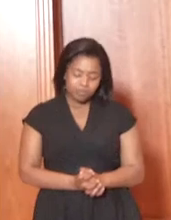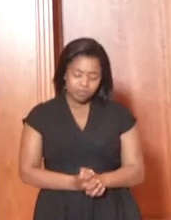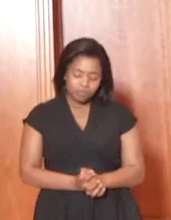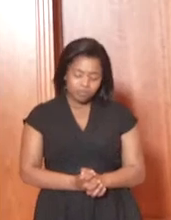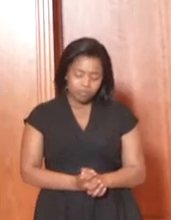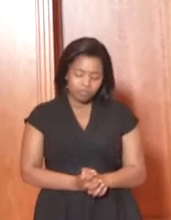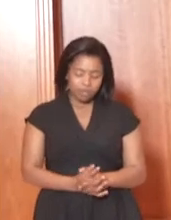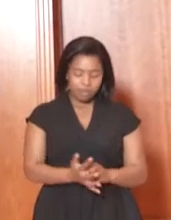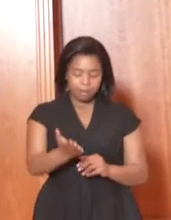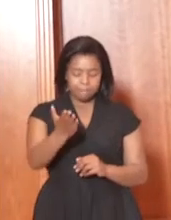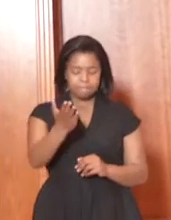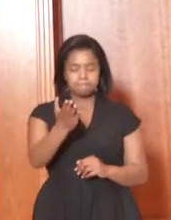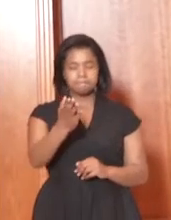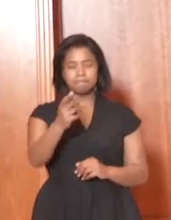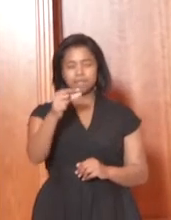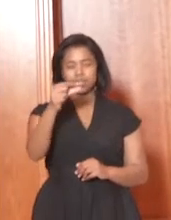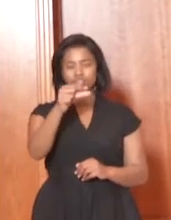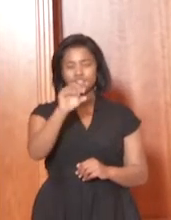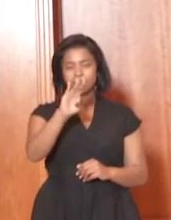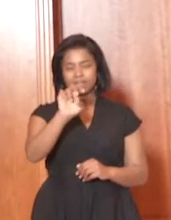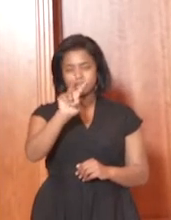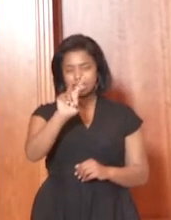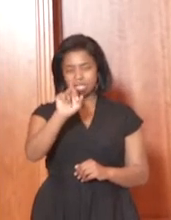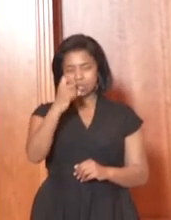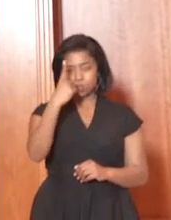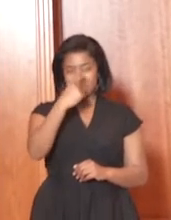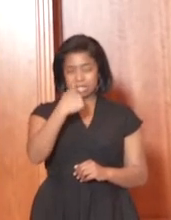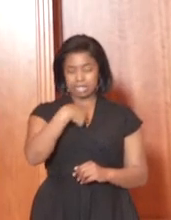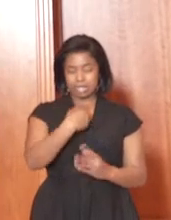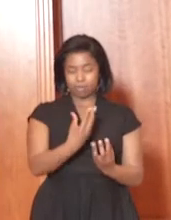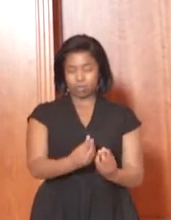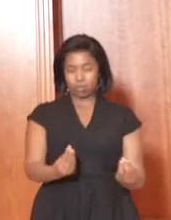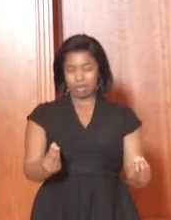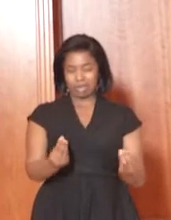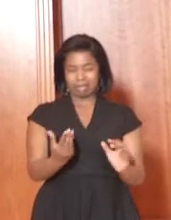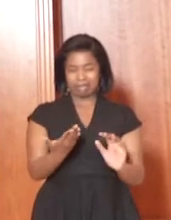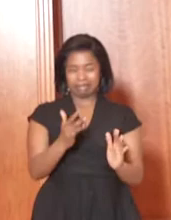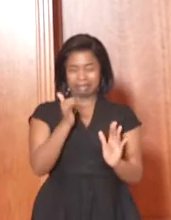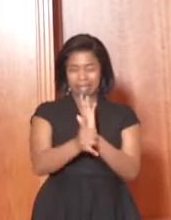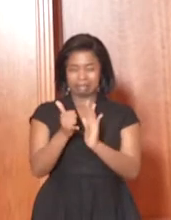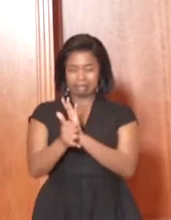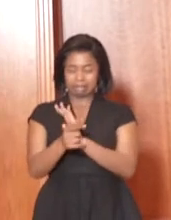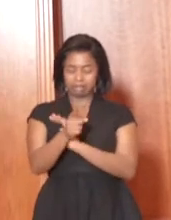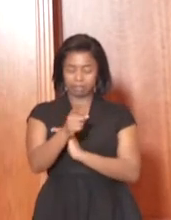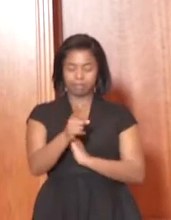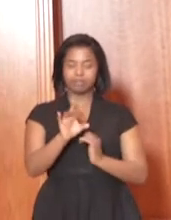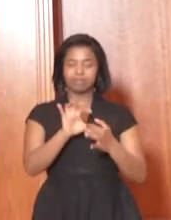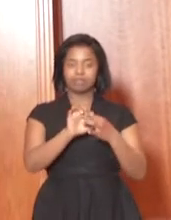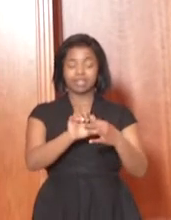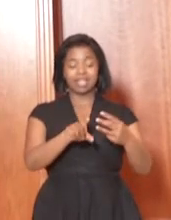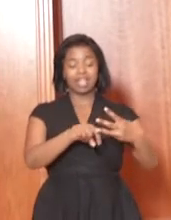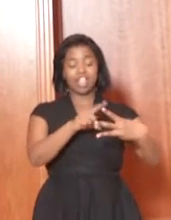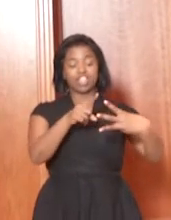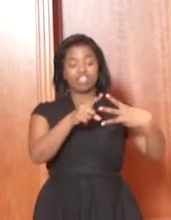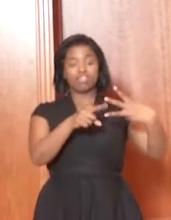The gender-based violence and femicide commitment is real.